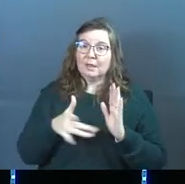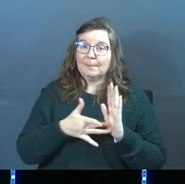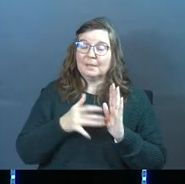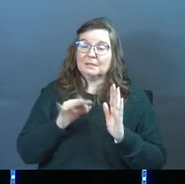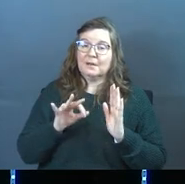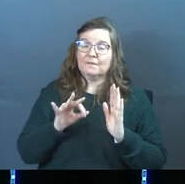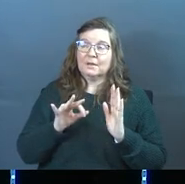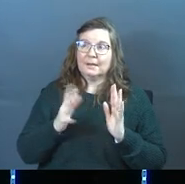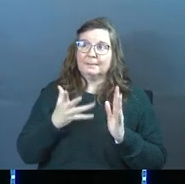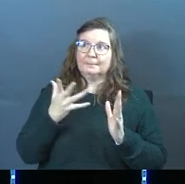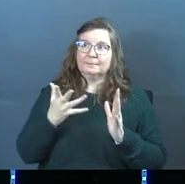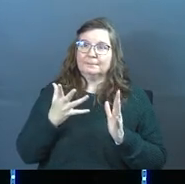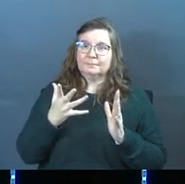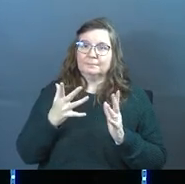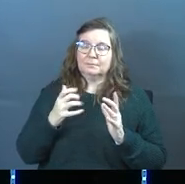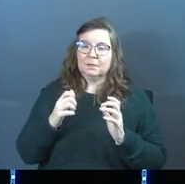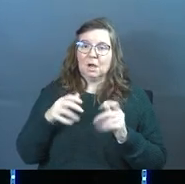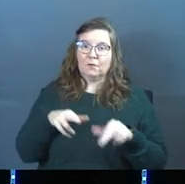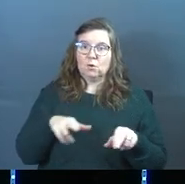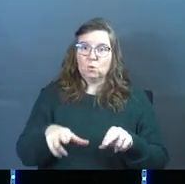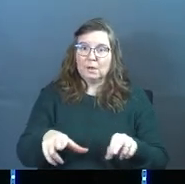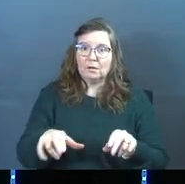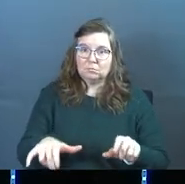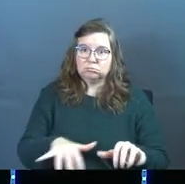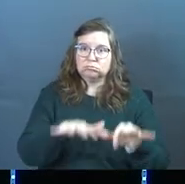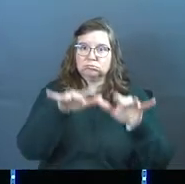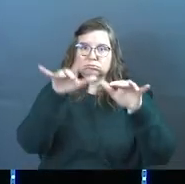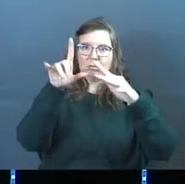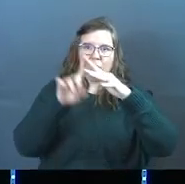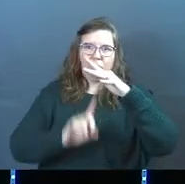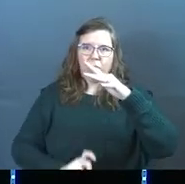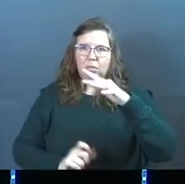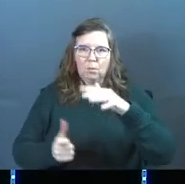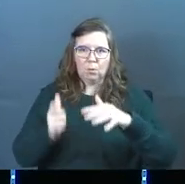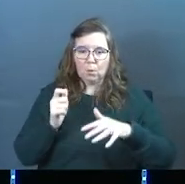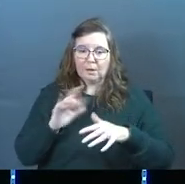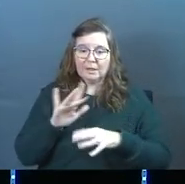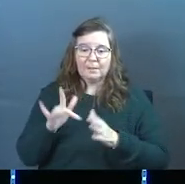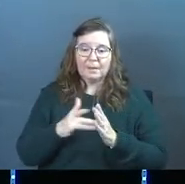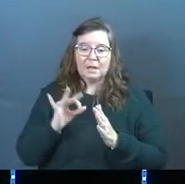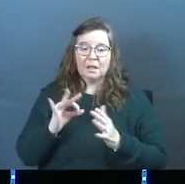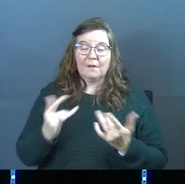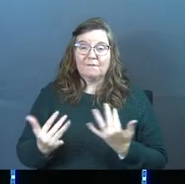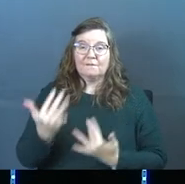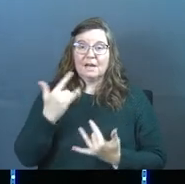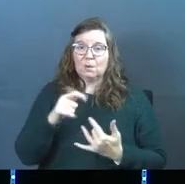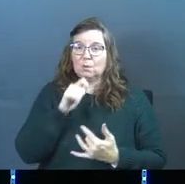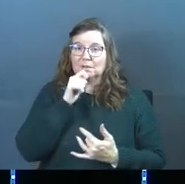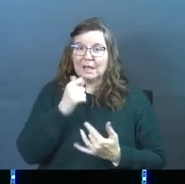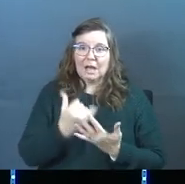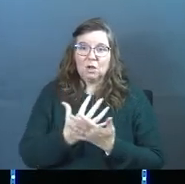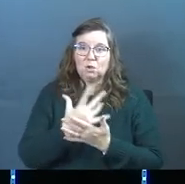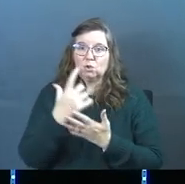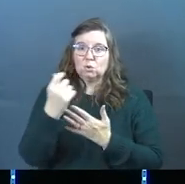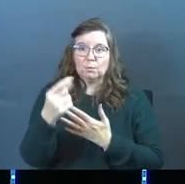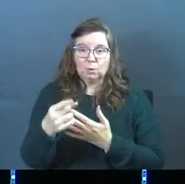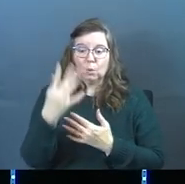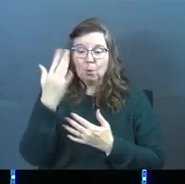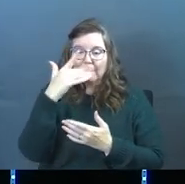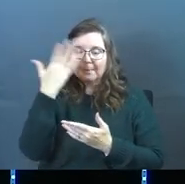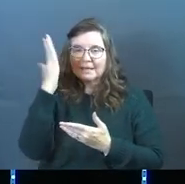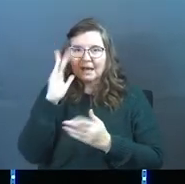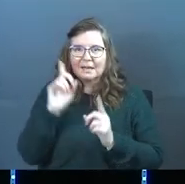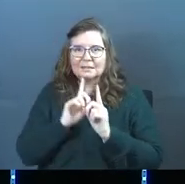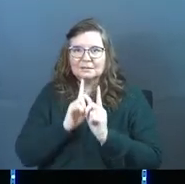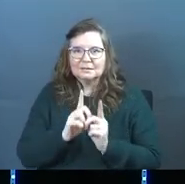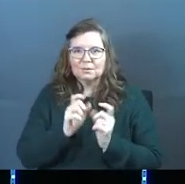the midst of a raging river, it will not drown you. Even if you're in the middle of fire, it will not consume you because